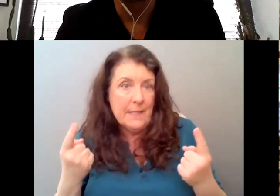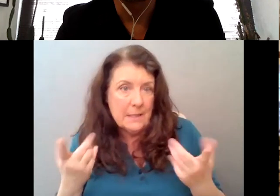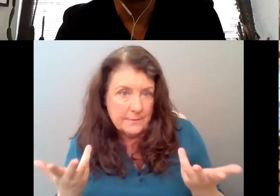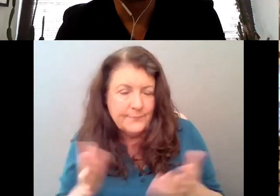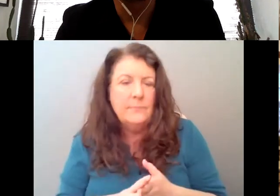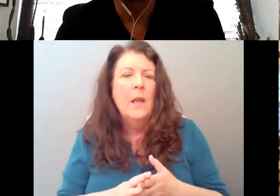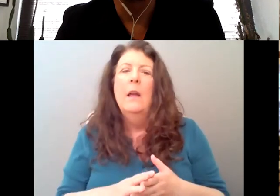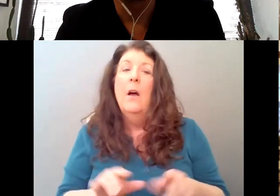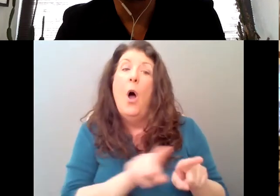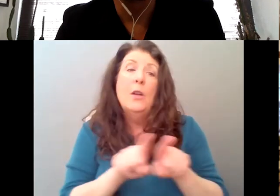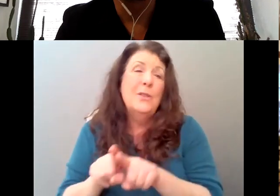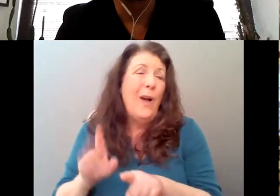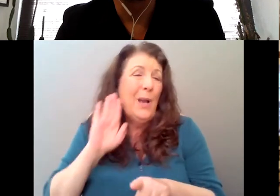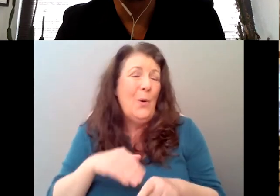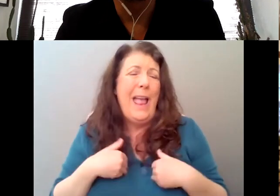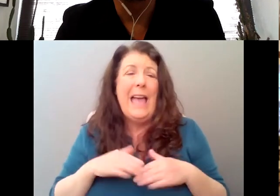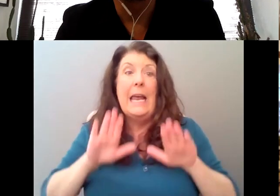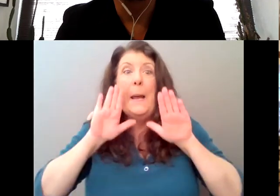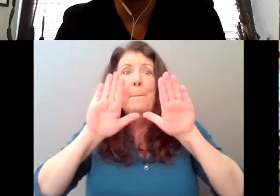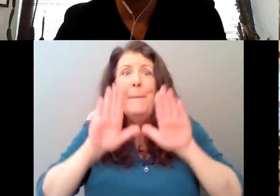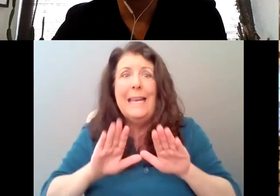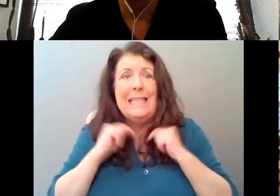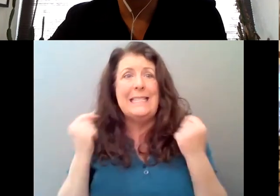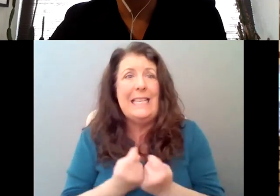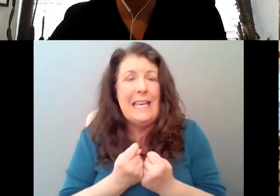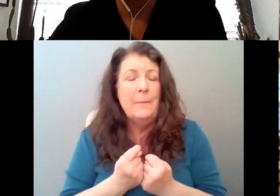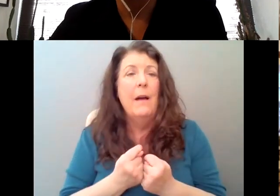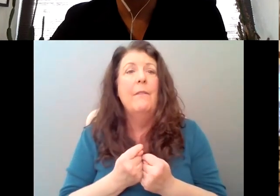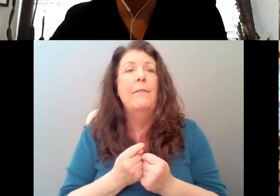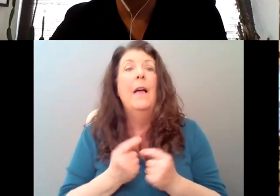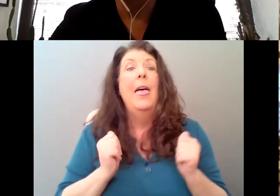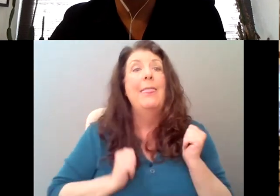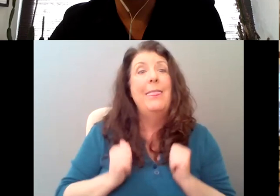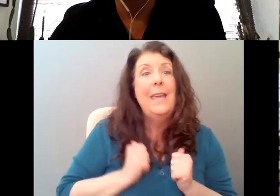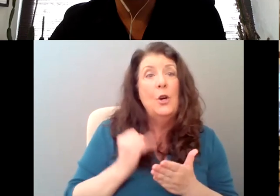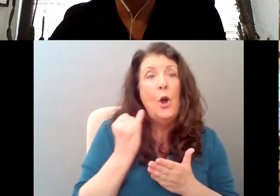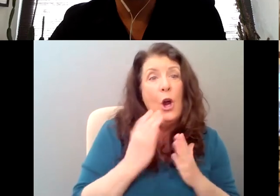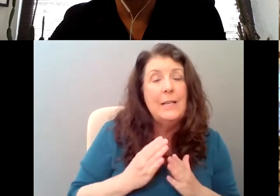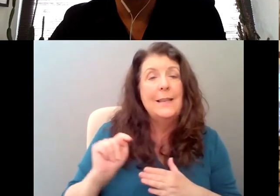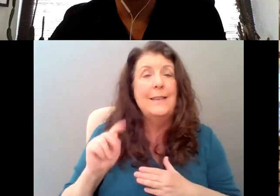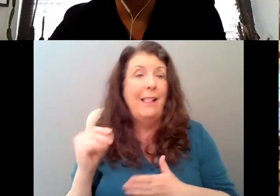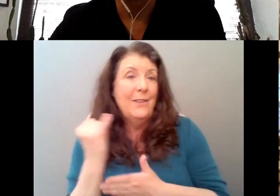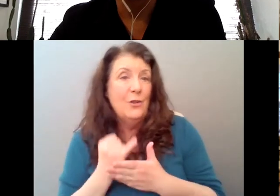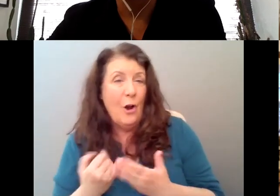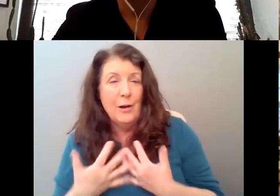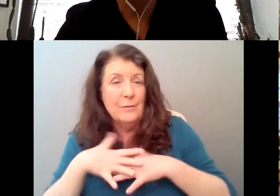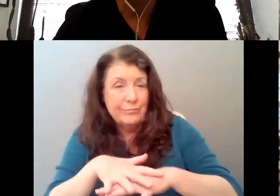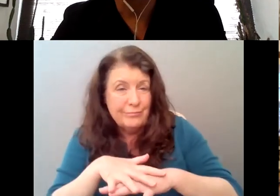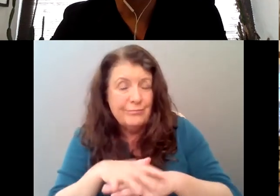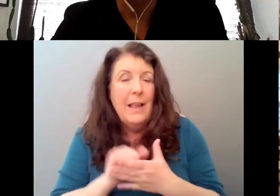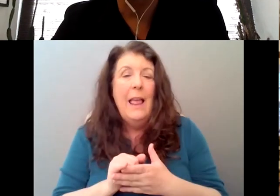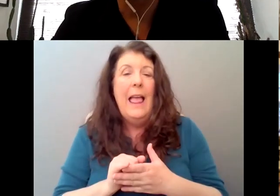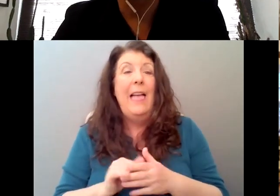of, of like both theater and film artists and, and a show that's so centered on music and all the connections between poetry and music.